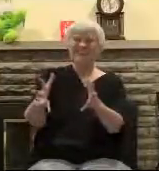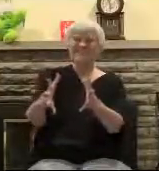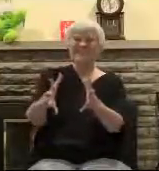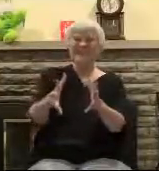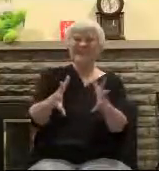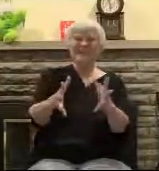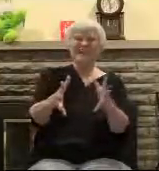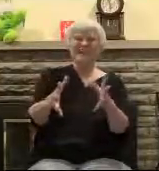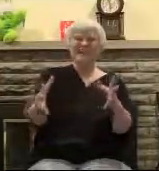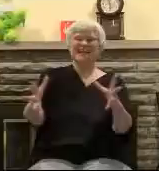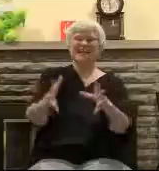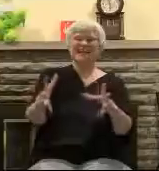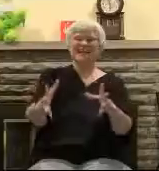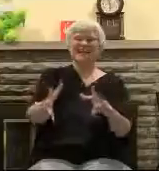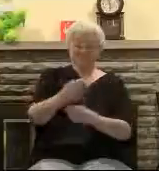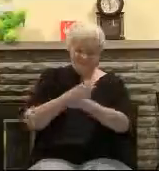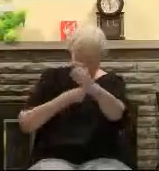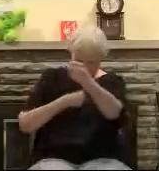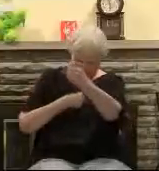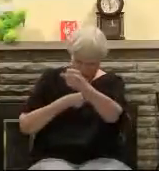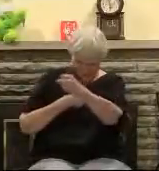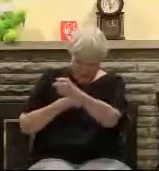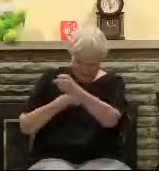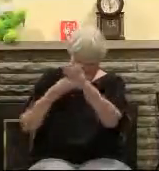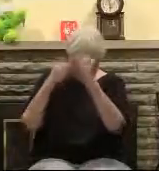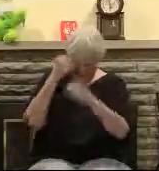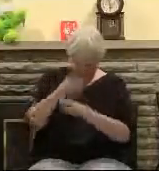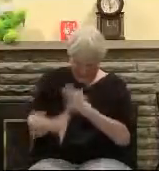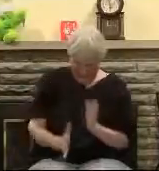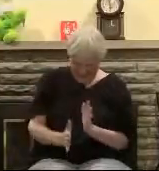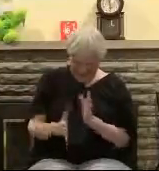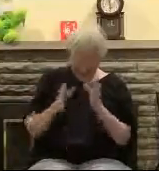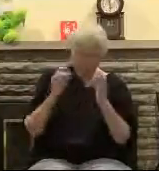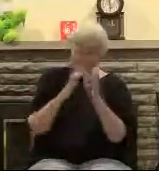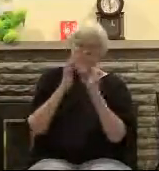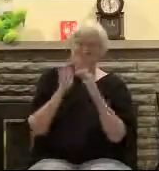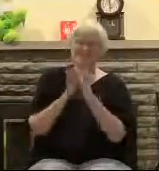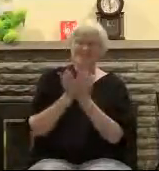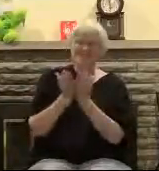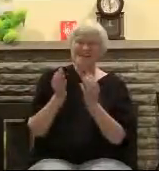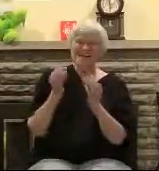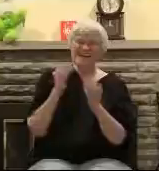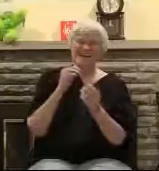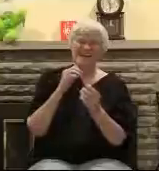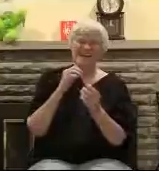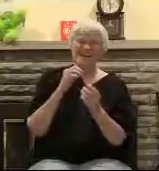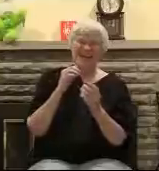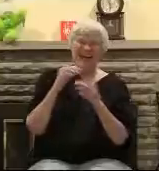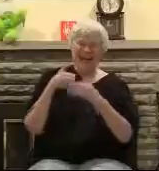the psalmist who said, you will not leave your Holy One, you will not leave my soul in hell.